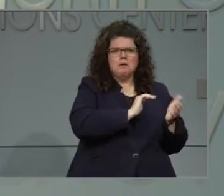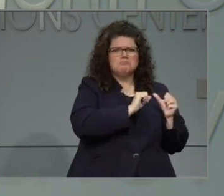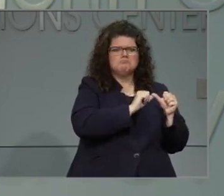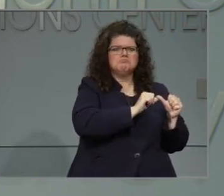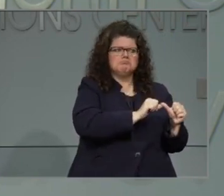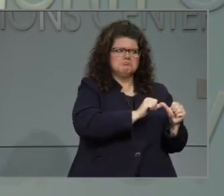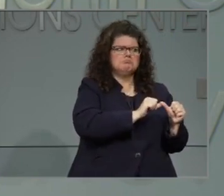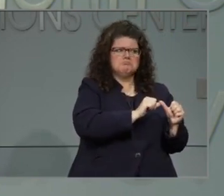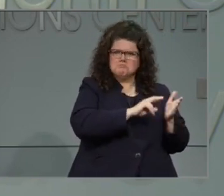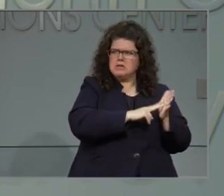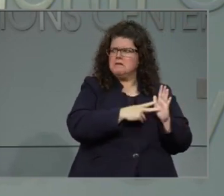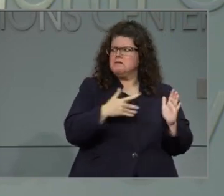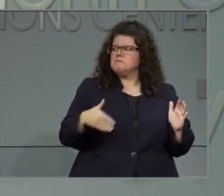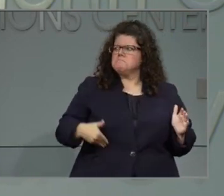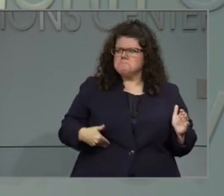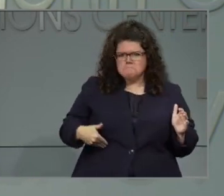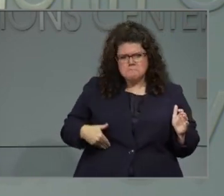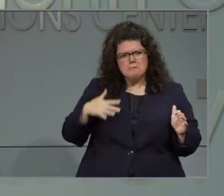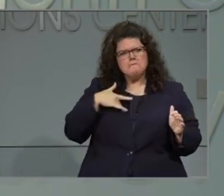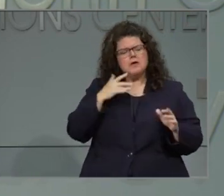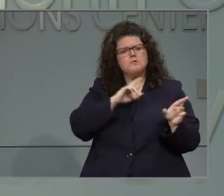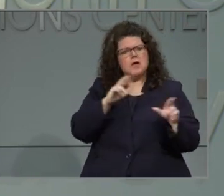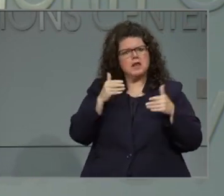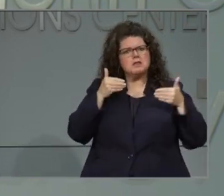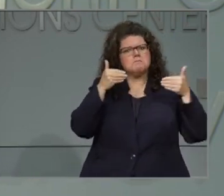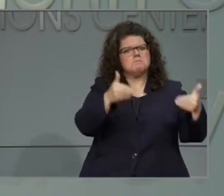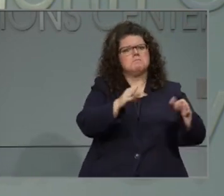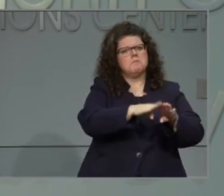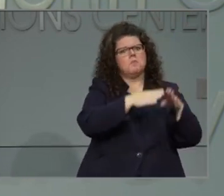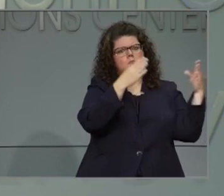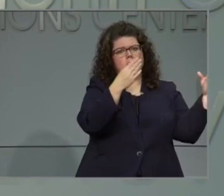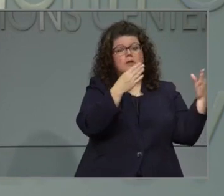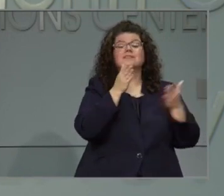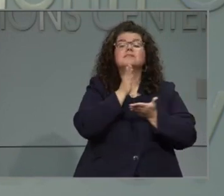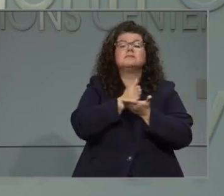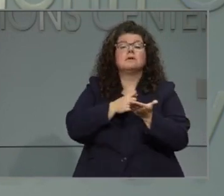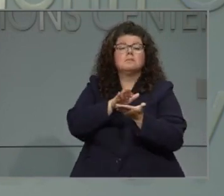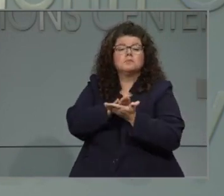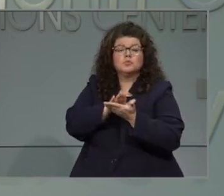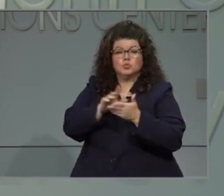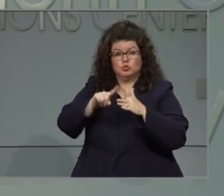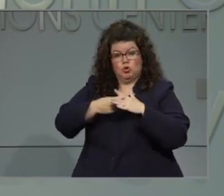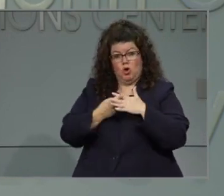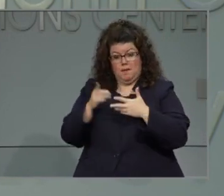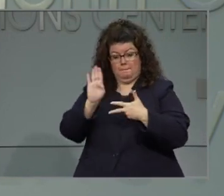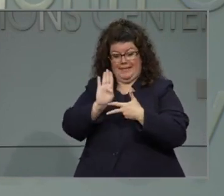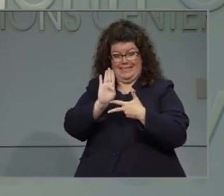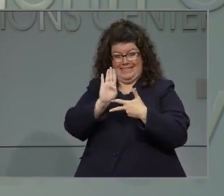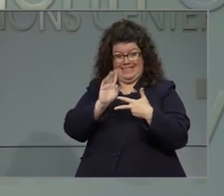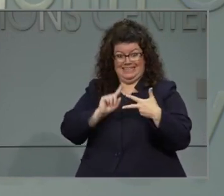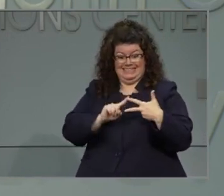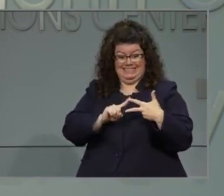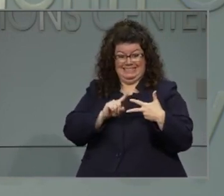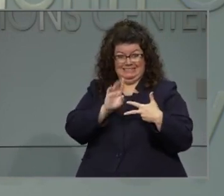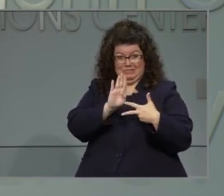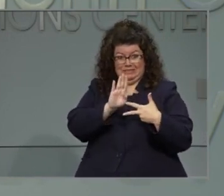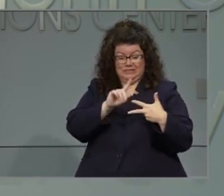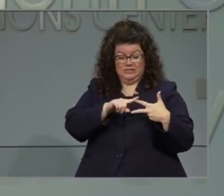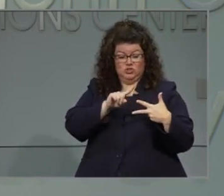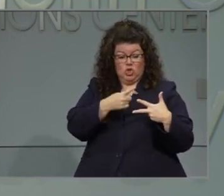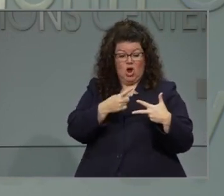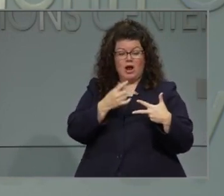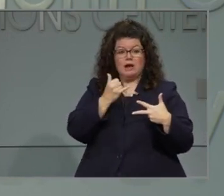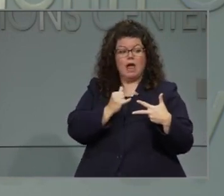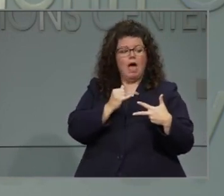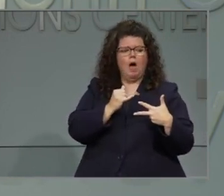go there. Some of the school systems that started out in option B are ready to look